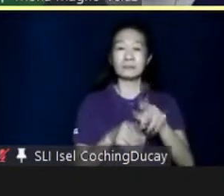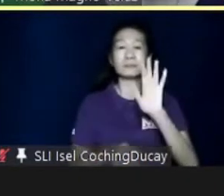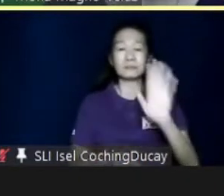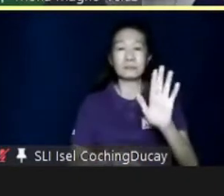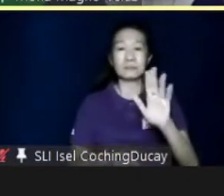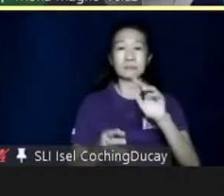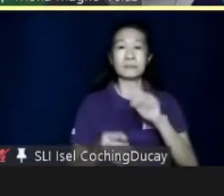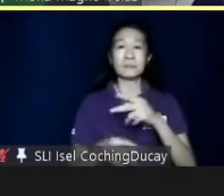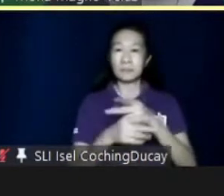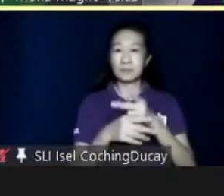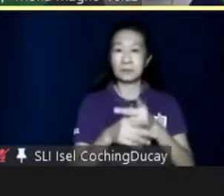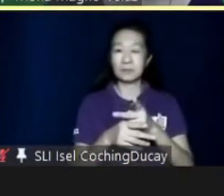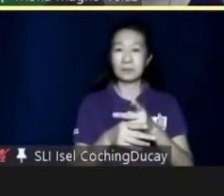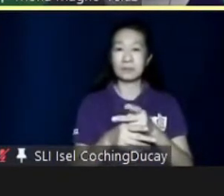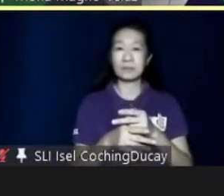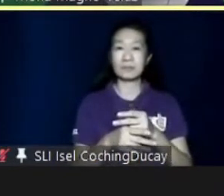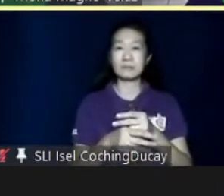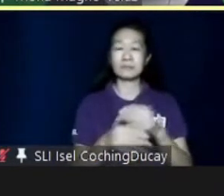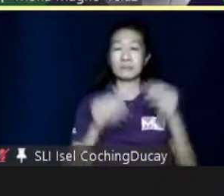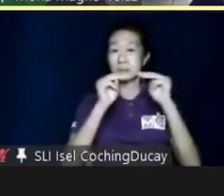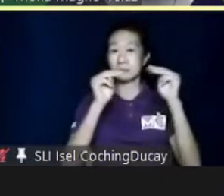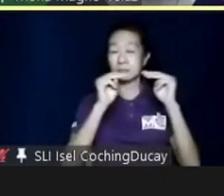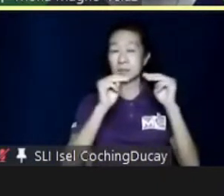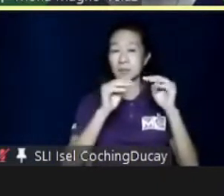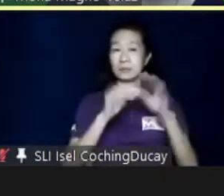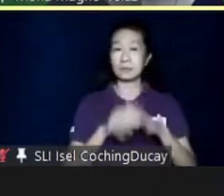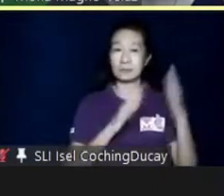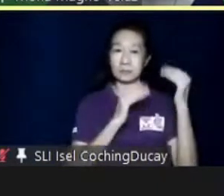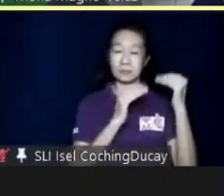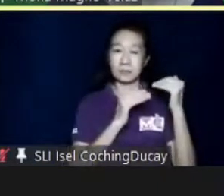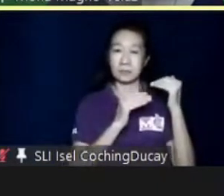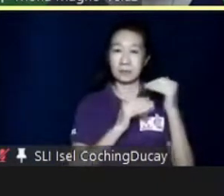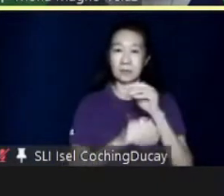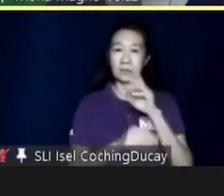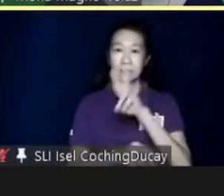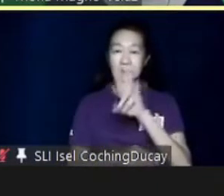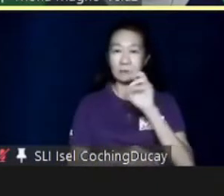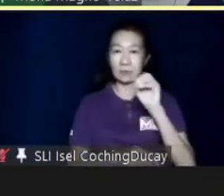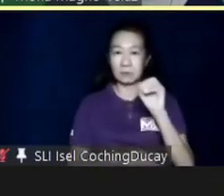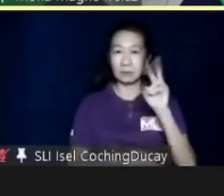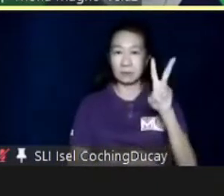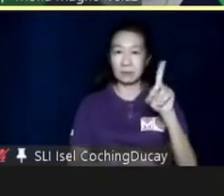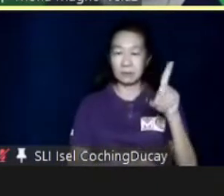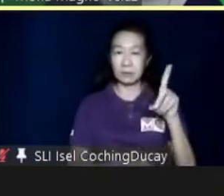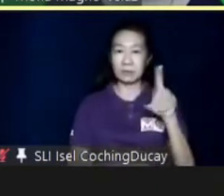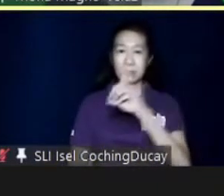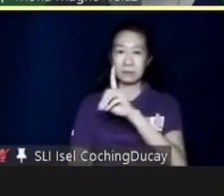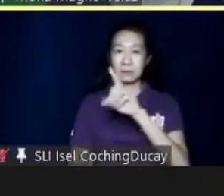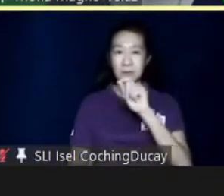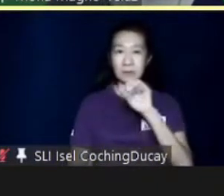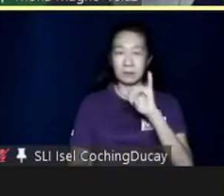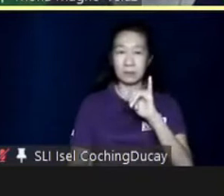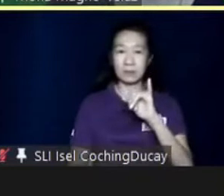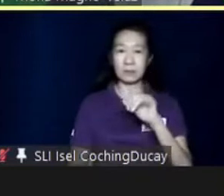products meet certain standards. So, we are very hopeful that in 2021, DTI and SM Cares will